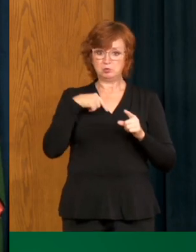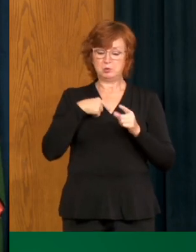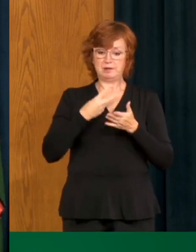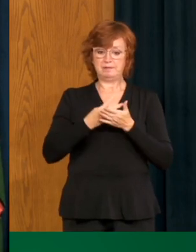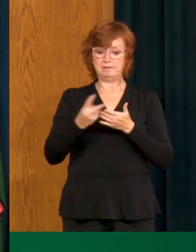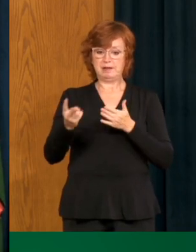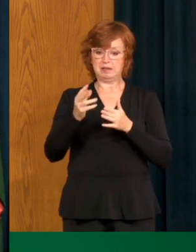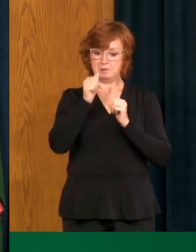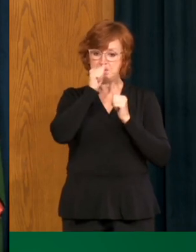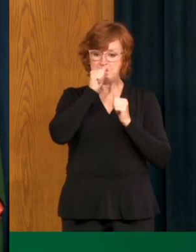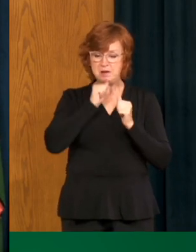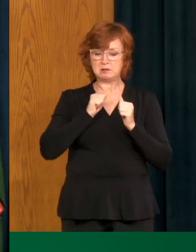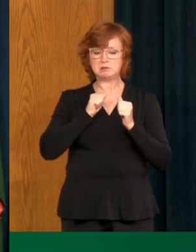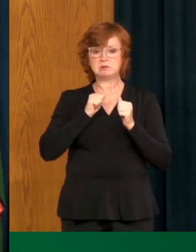die.